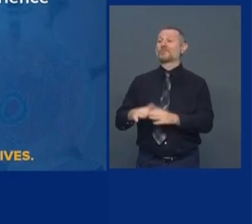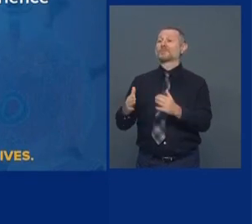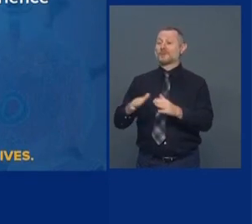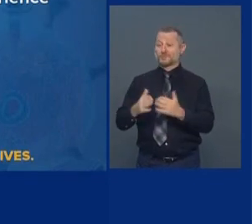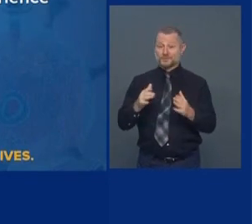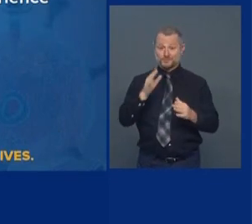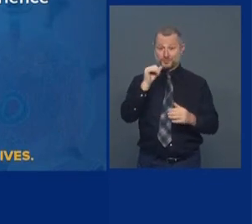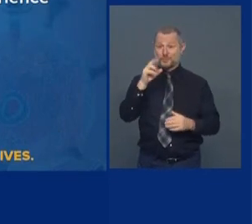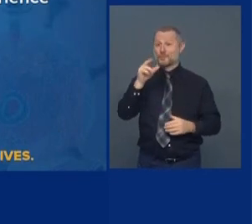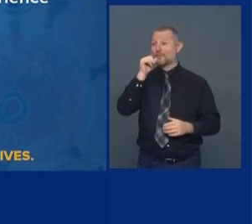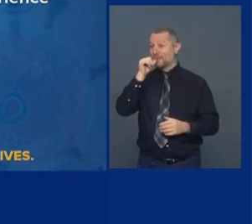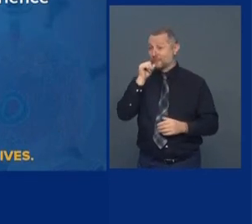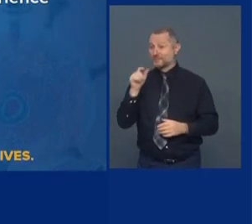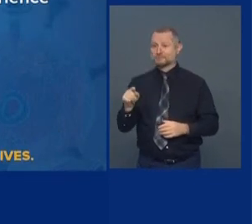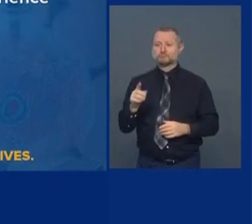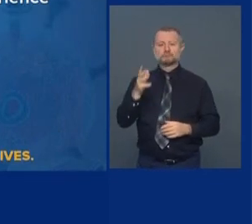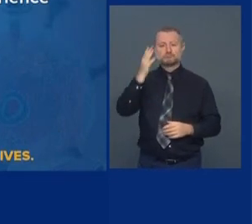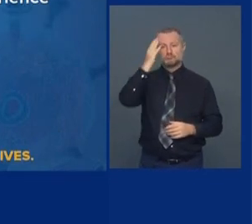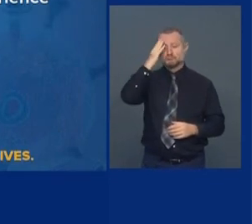to be a nightmare.